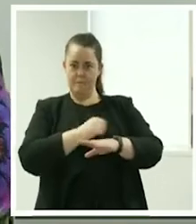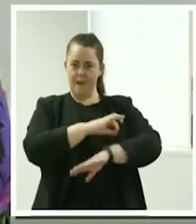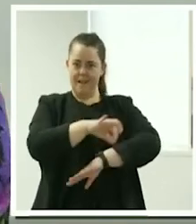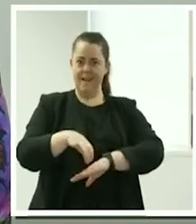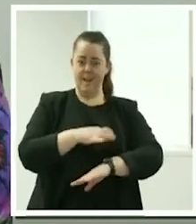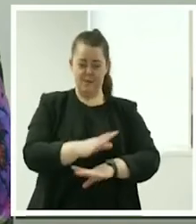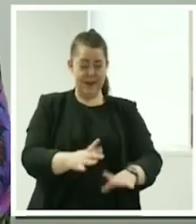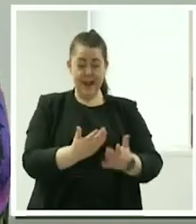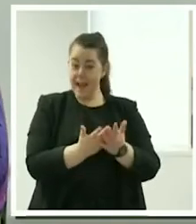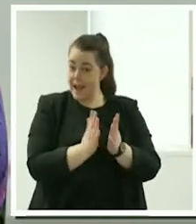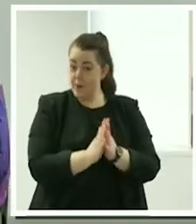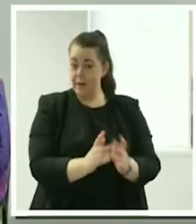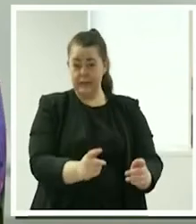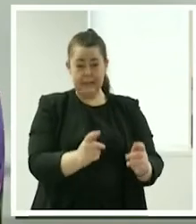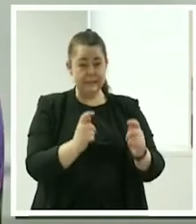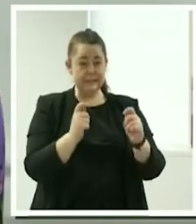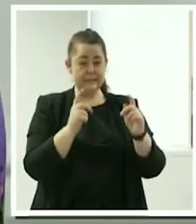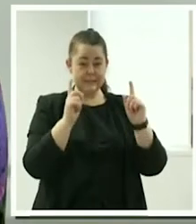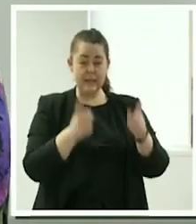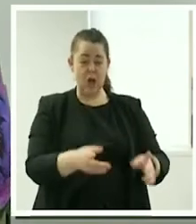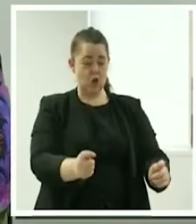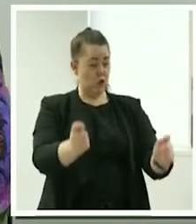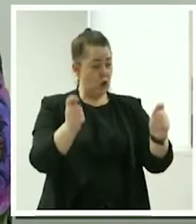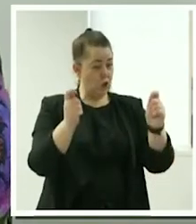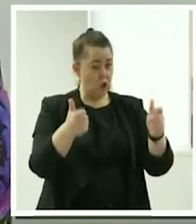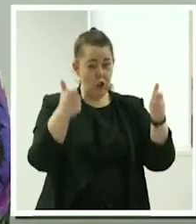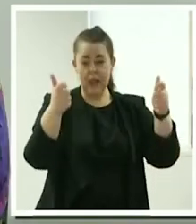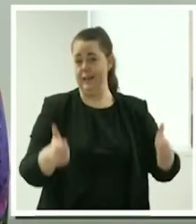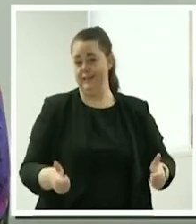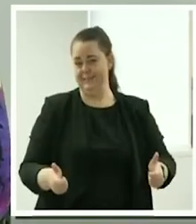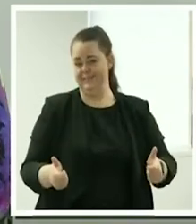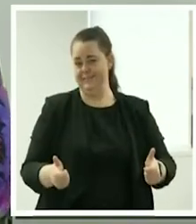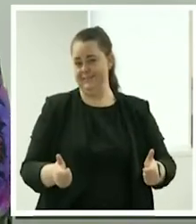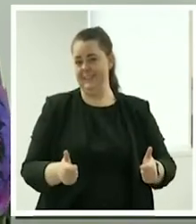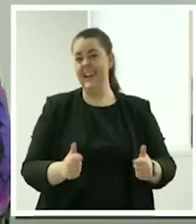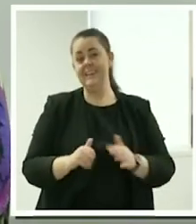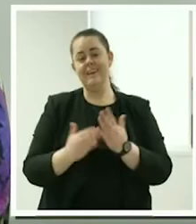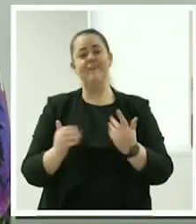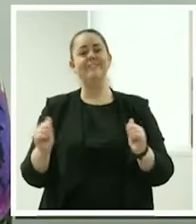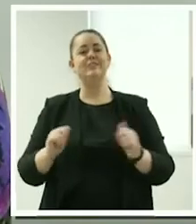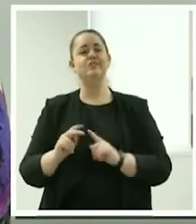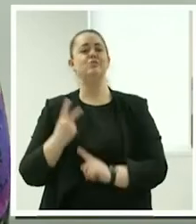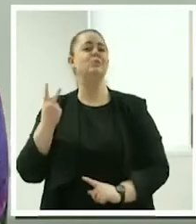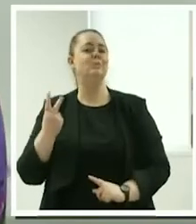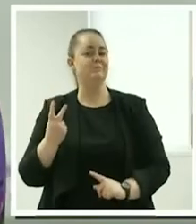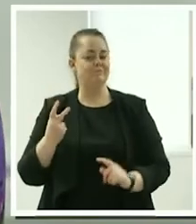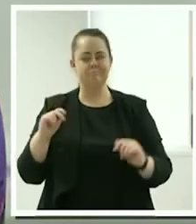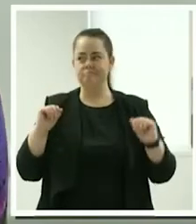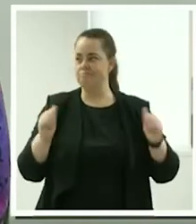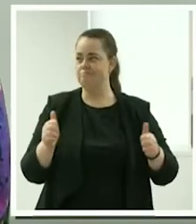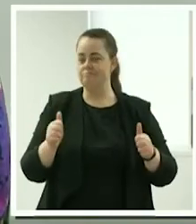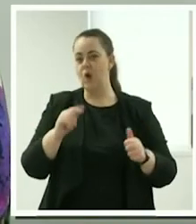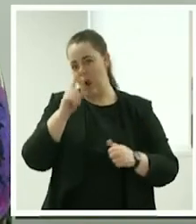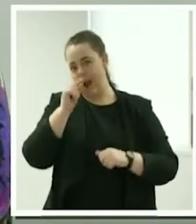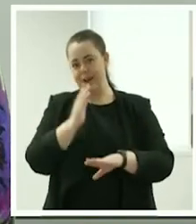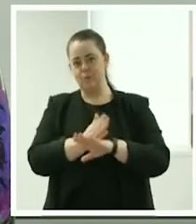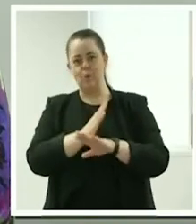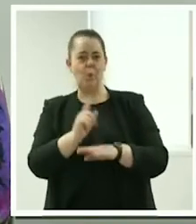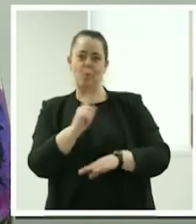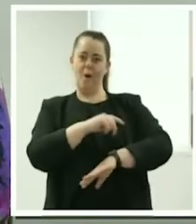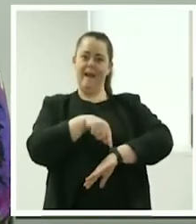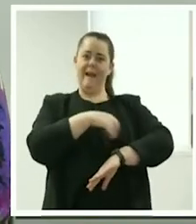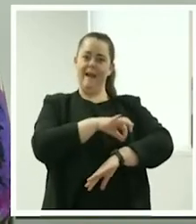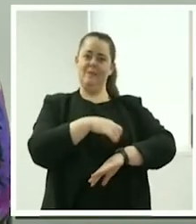really early in the morning and i finish it too now so um yeah it's just been great that i can still work the hours that i need